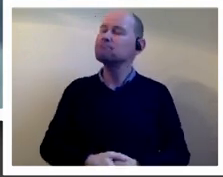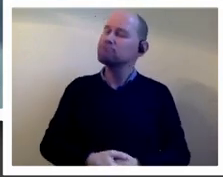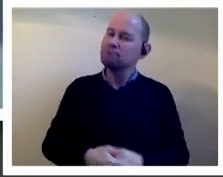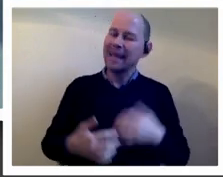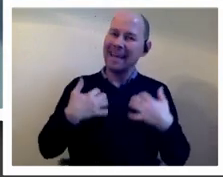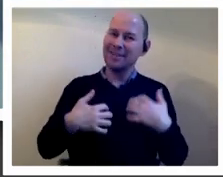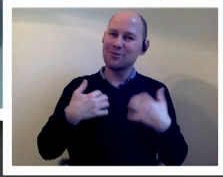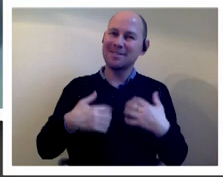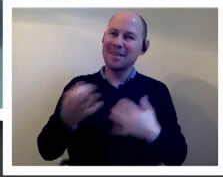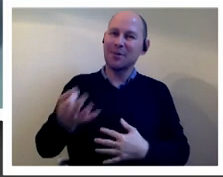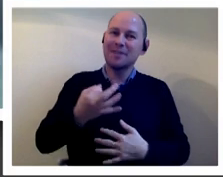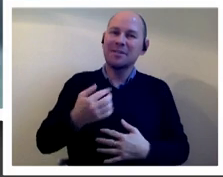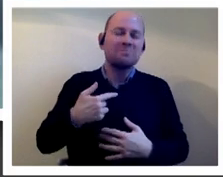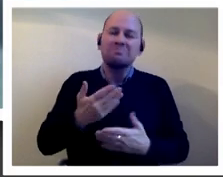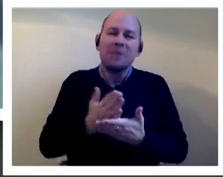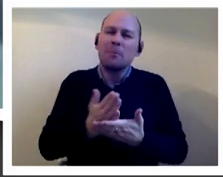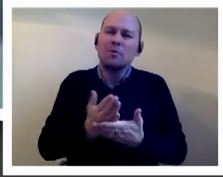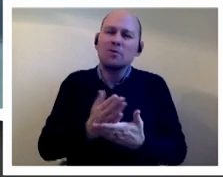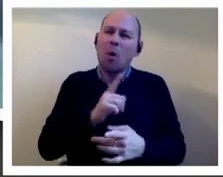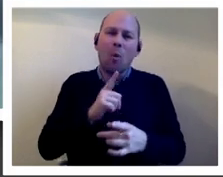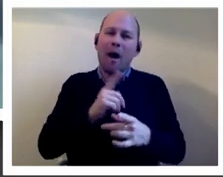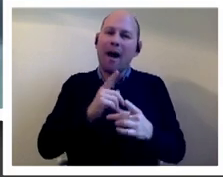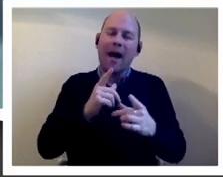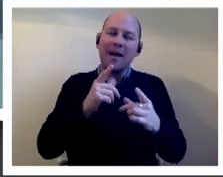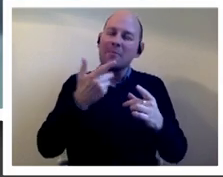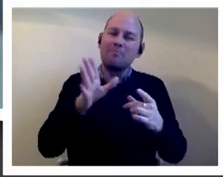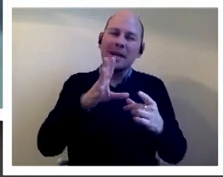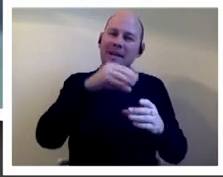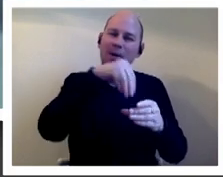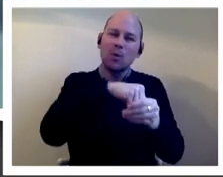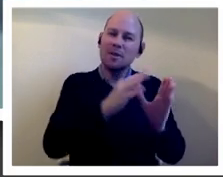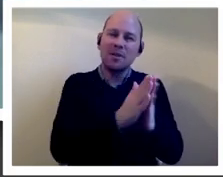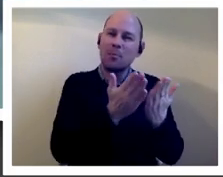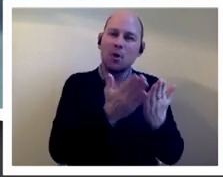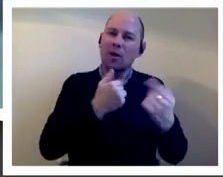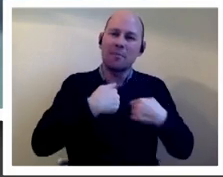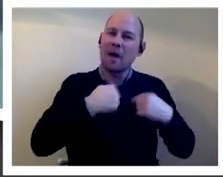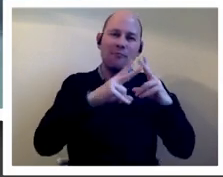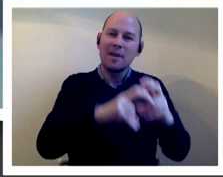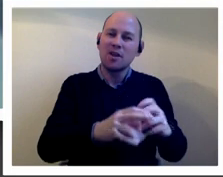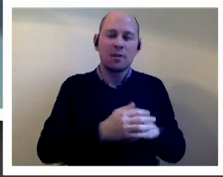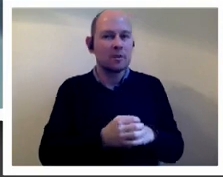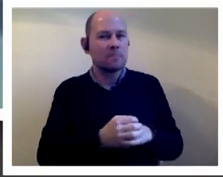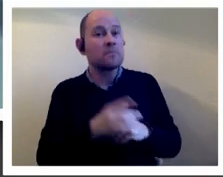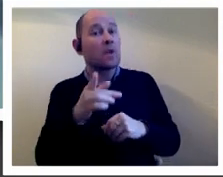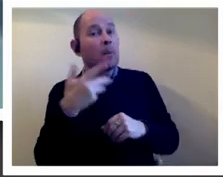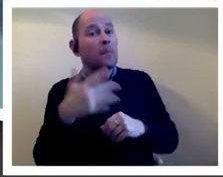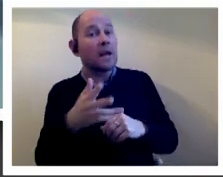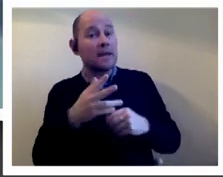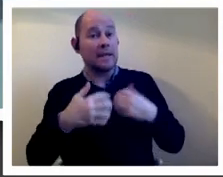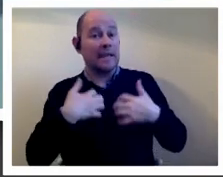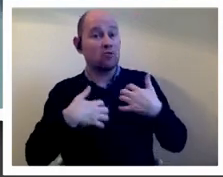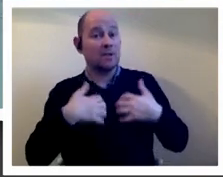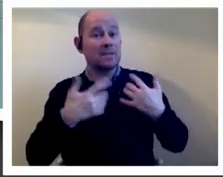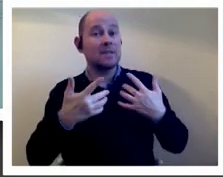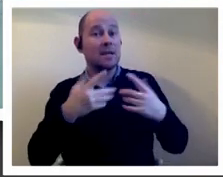um so i'm just not sure um you know if there has been yeah there was quite an interesting survey by pink news recently where they